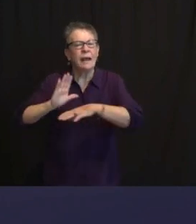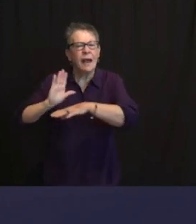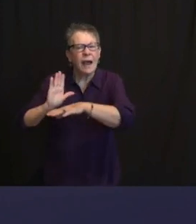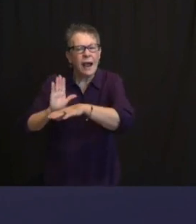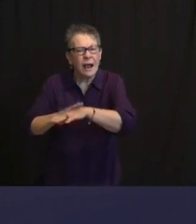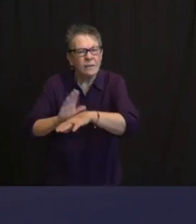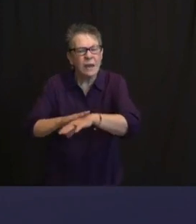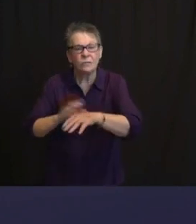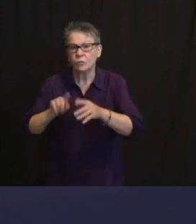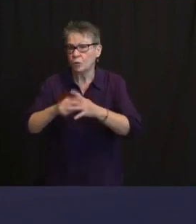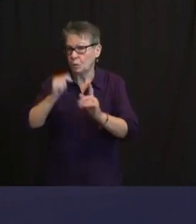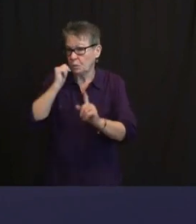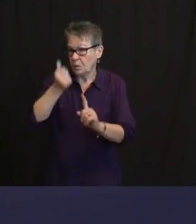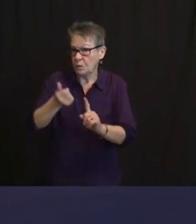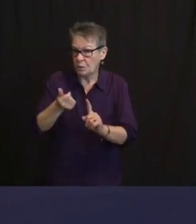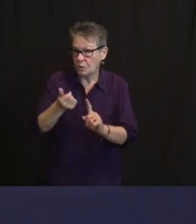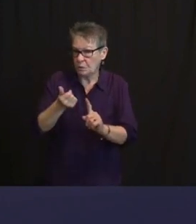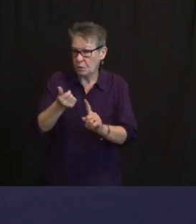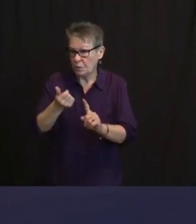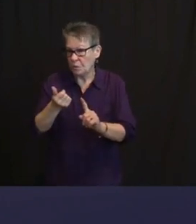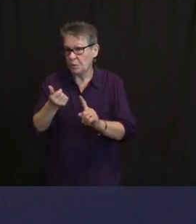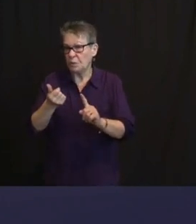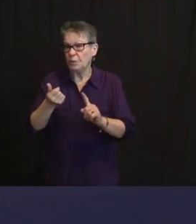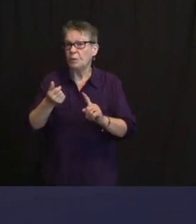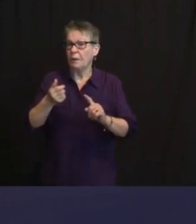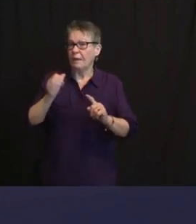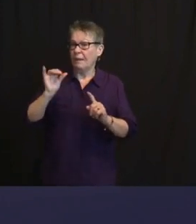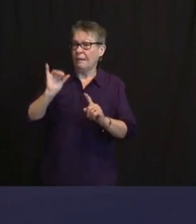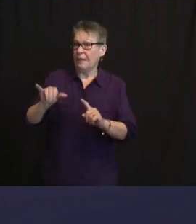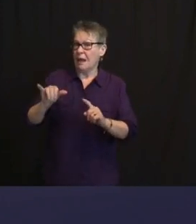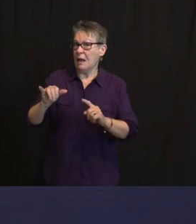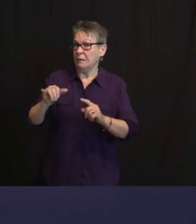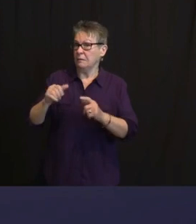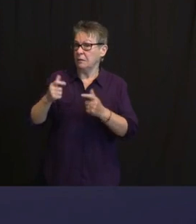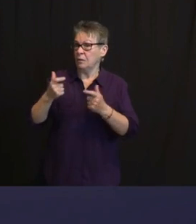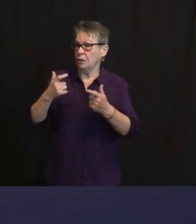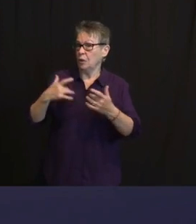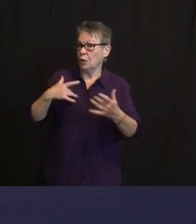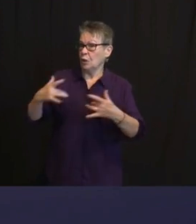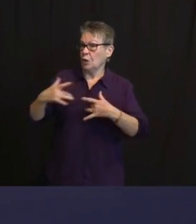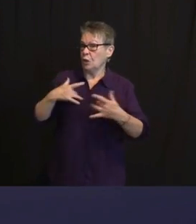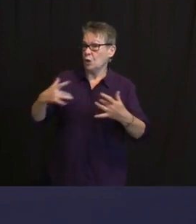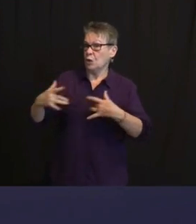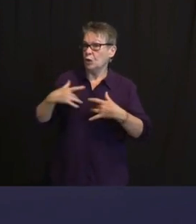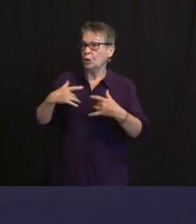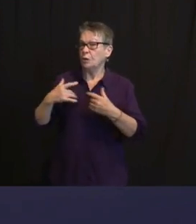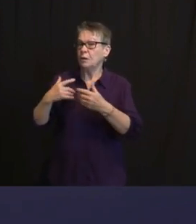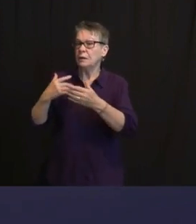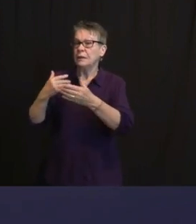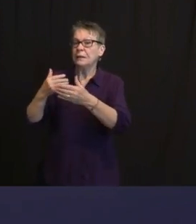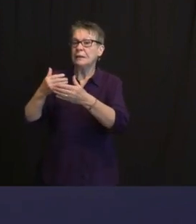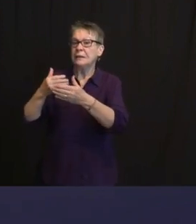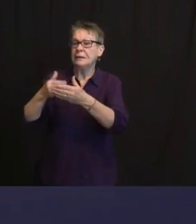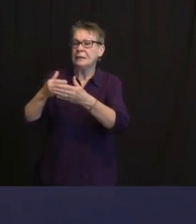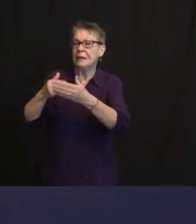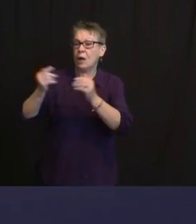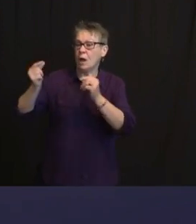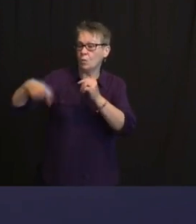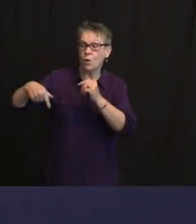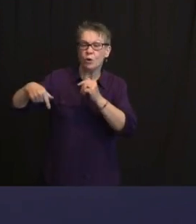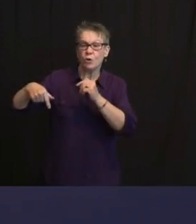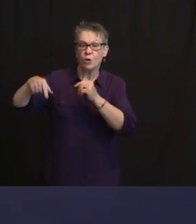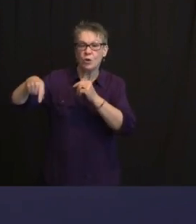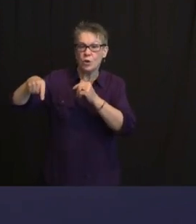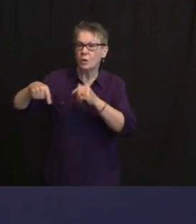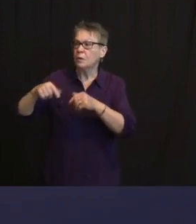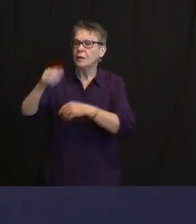THE GREATEST CONCERN, AND I WITNESSED IT THIS MORNING OVER BY HEADQUARTERS, IS THE TREE ROOT SYSTEMS ARE JUST COMPROMISED